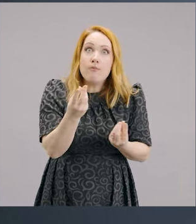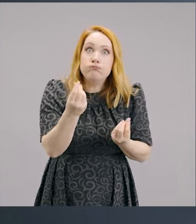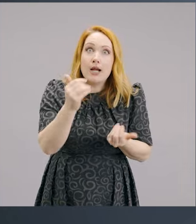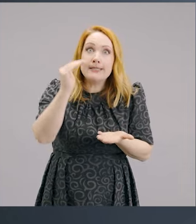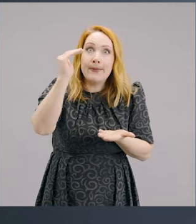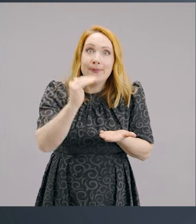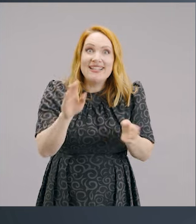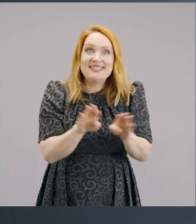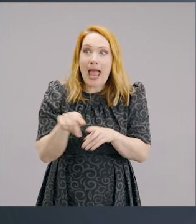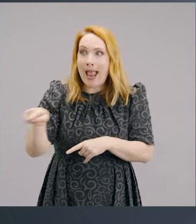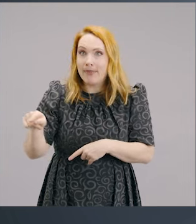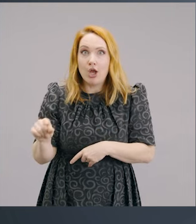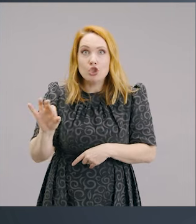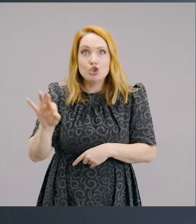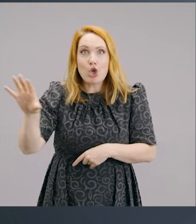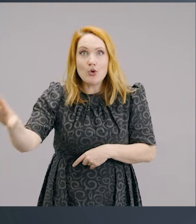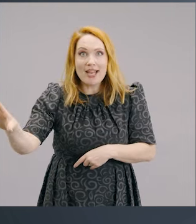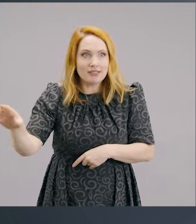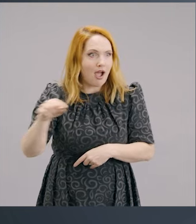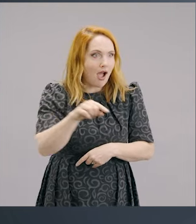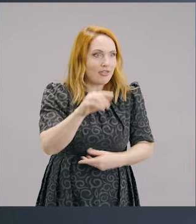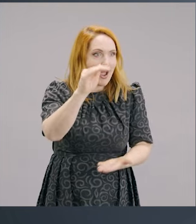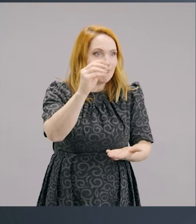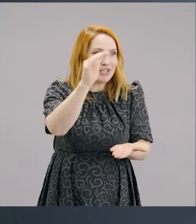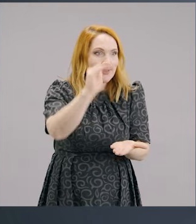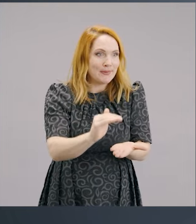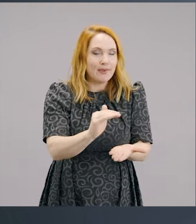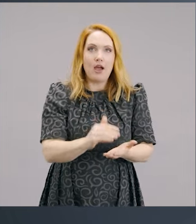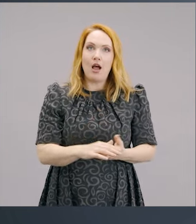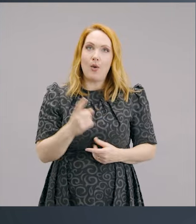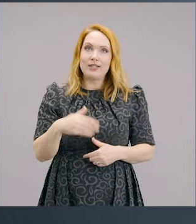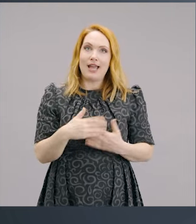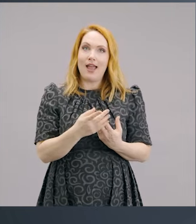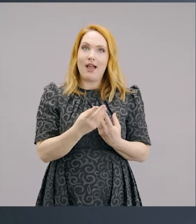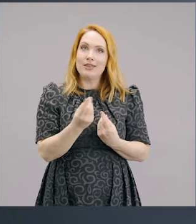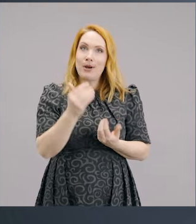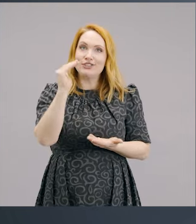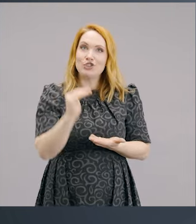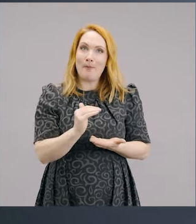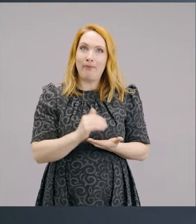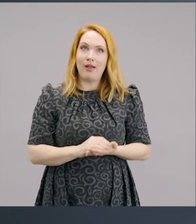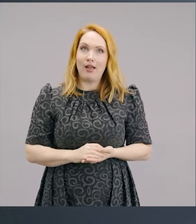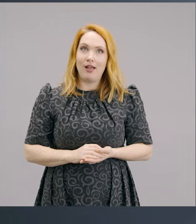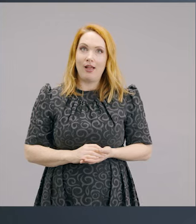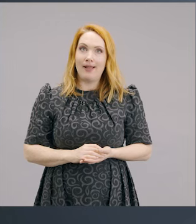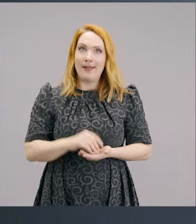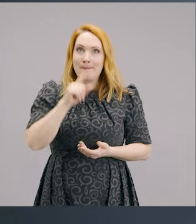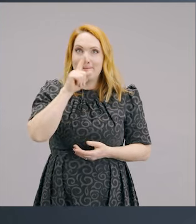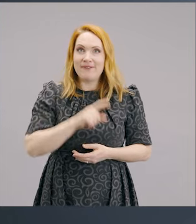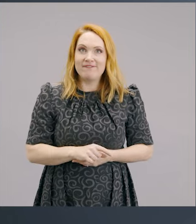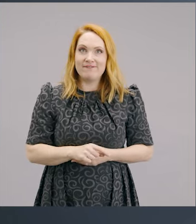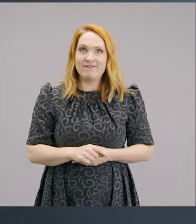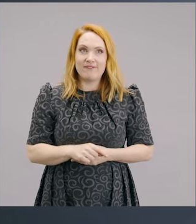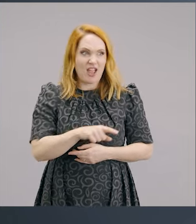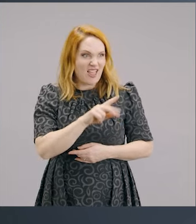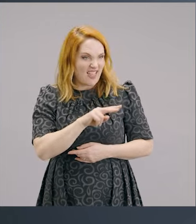in their tithe. There was this special sale just one day, bang, those airfares dropped. And they talked